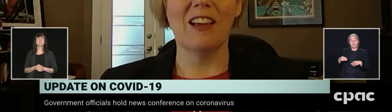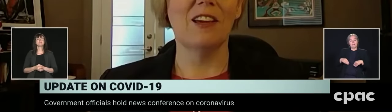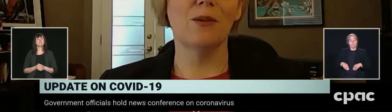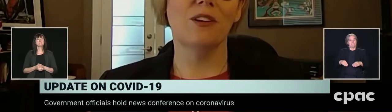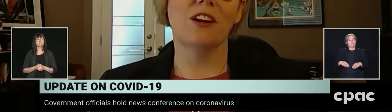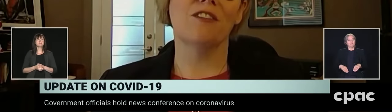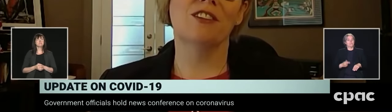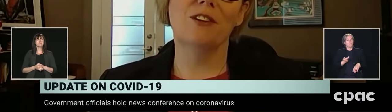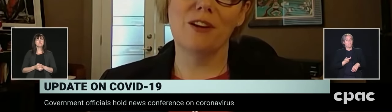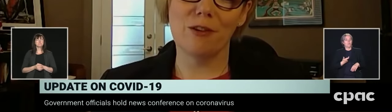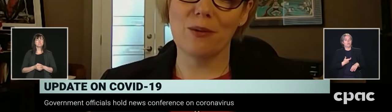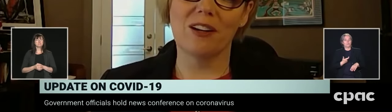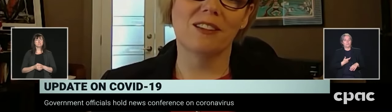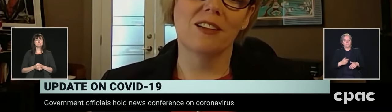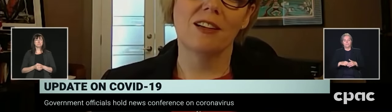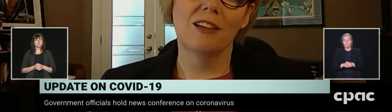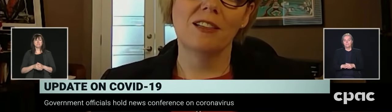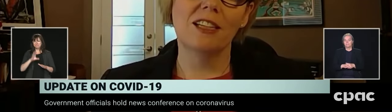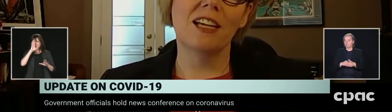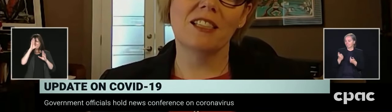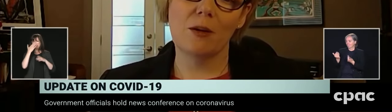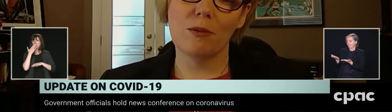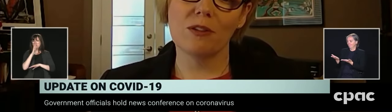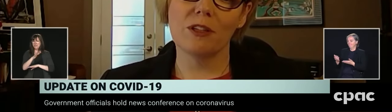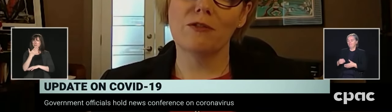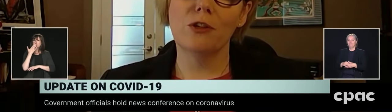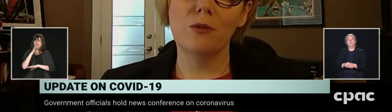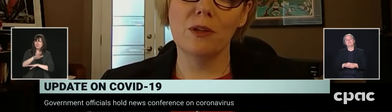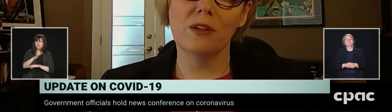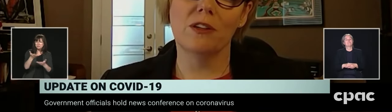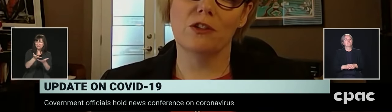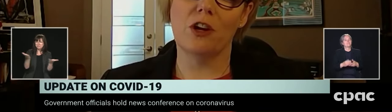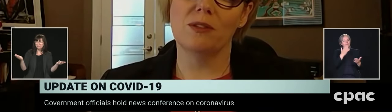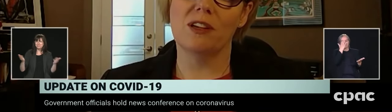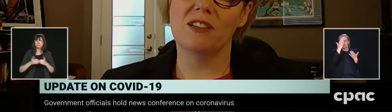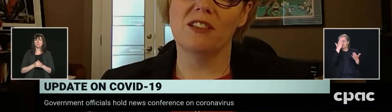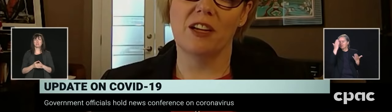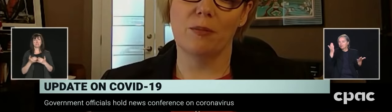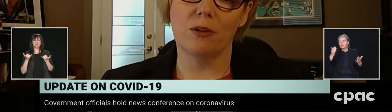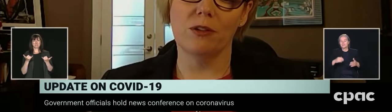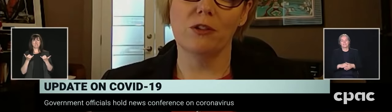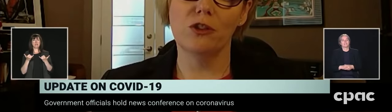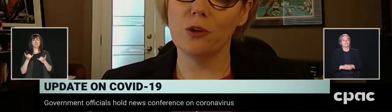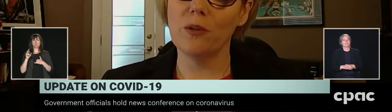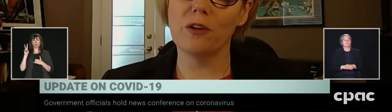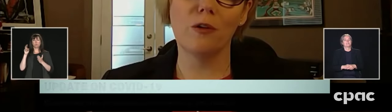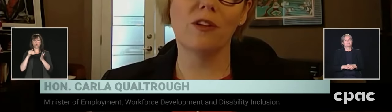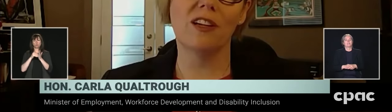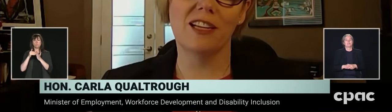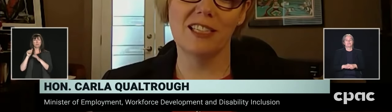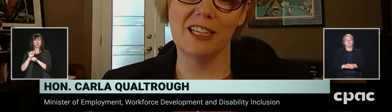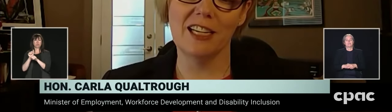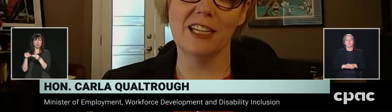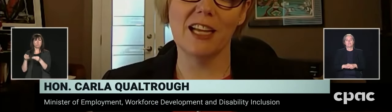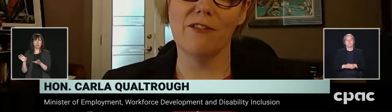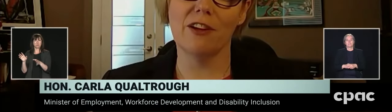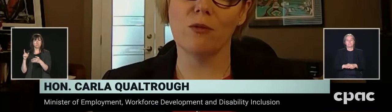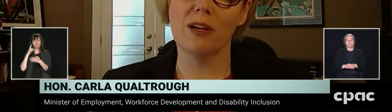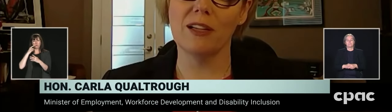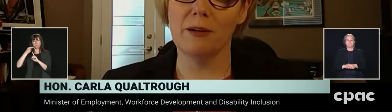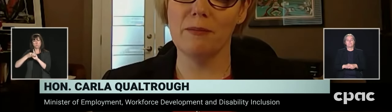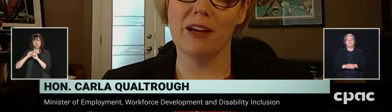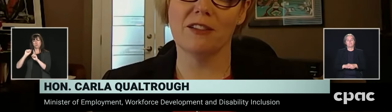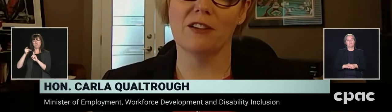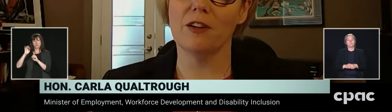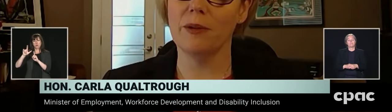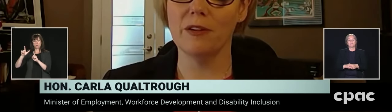Thank you and good afternoon, everyone. Today's numbers of 2 million jobs lost in April show that COVID-19 is having